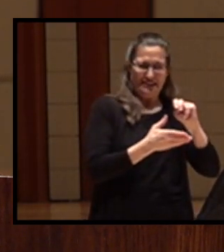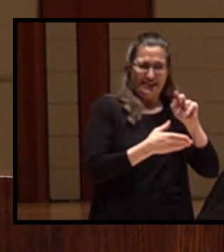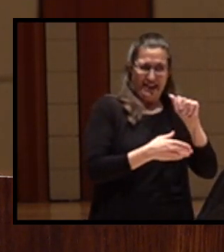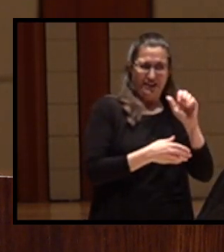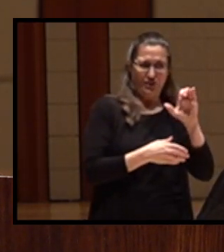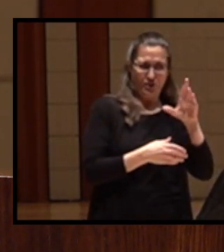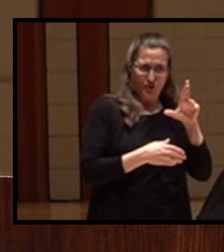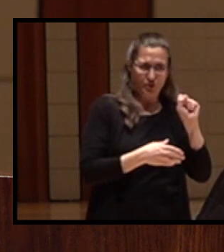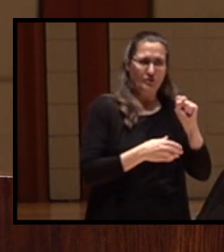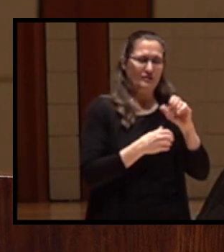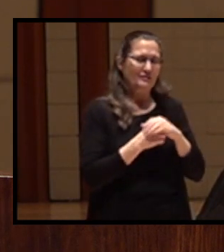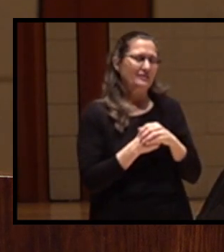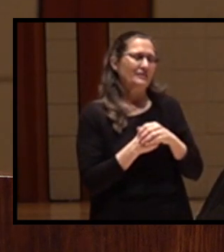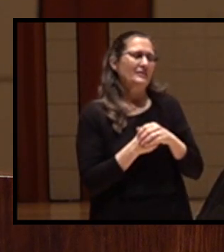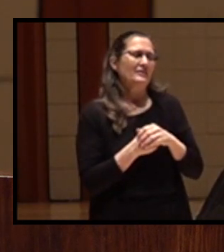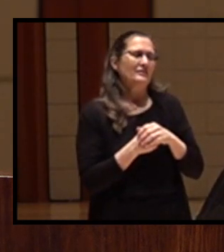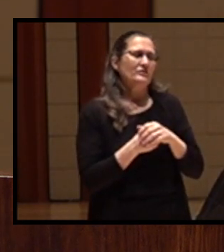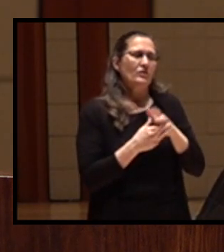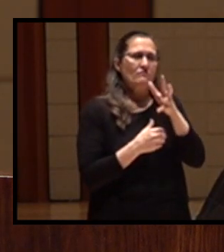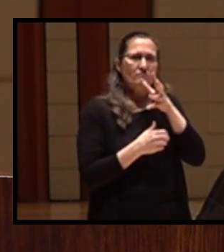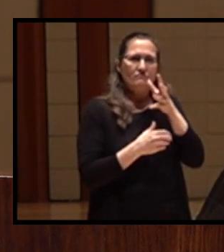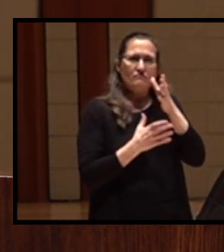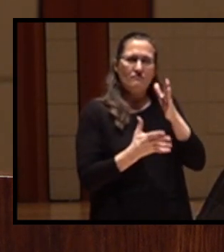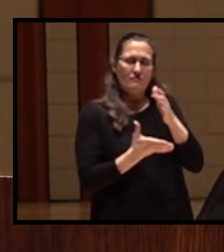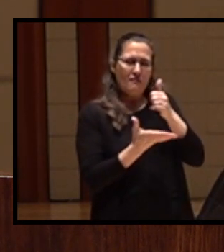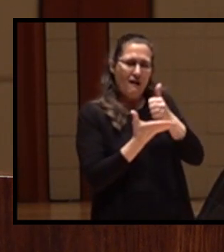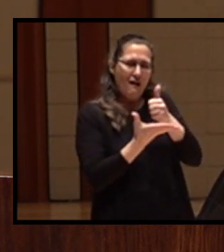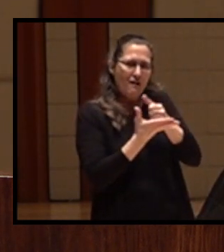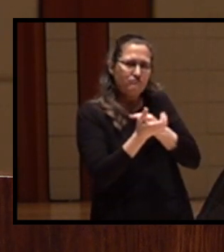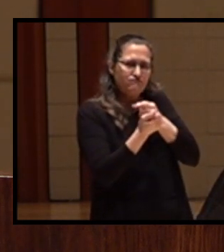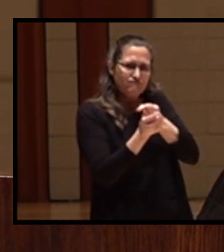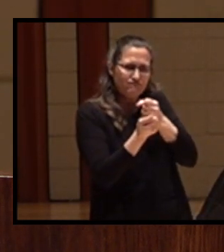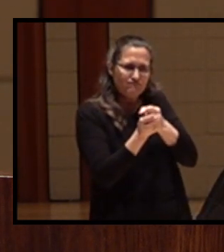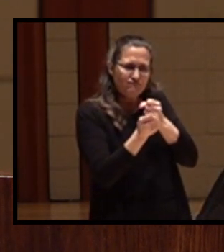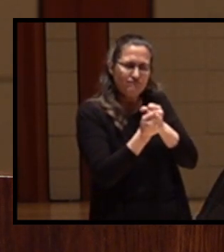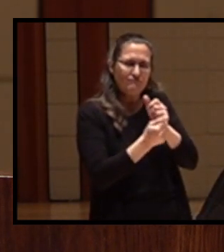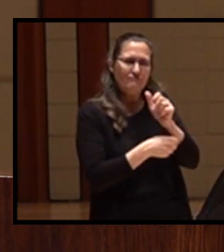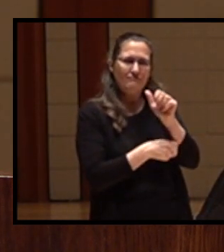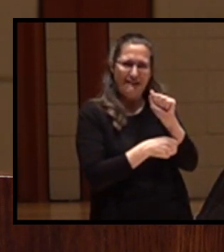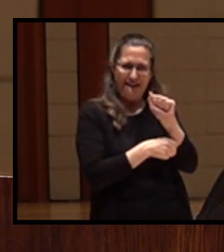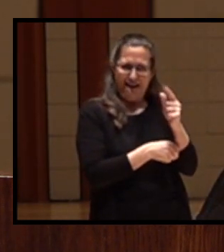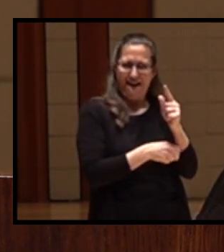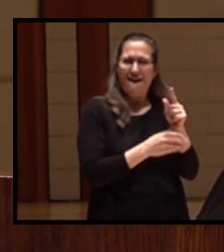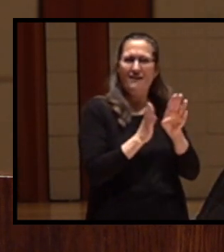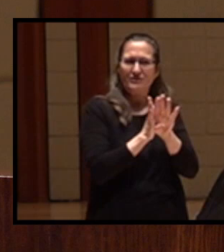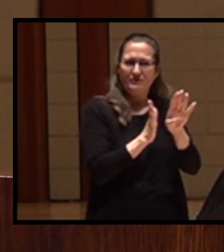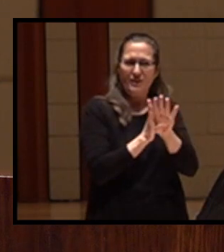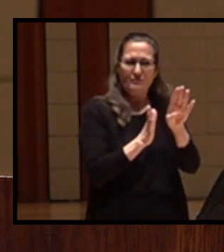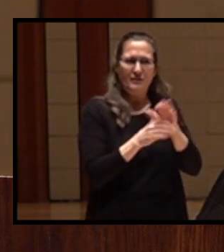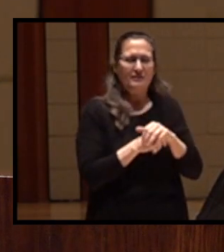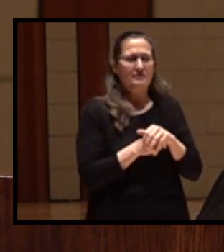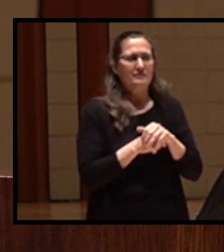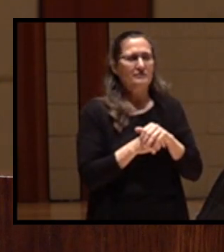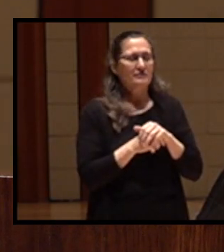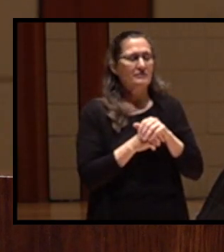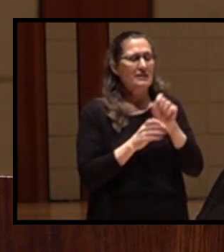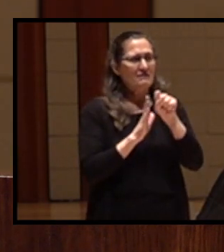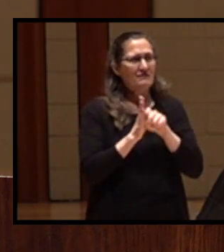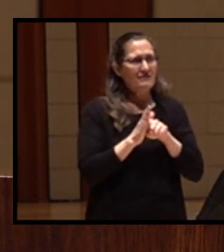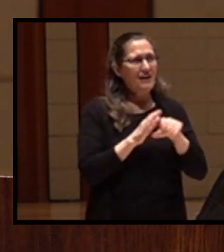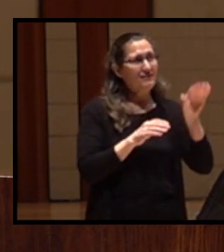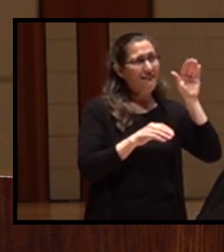to help support agricultural development and the states turn to the feds for support, which comes.